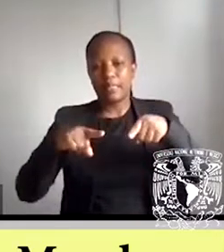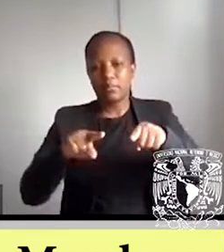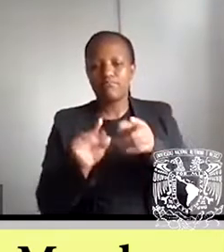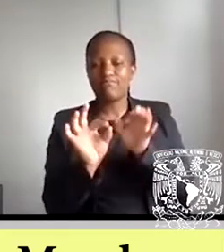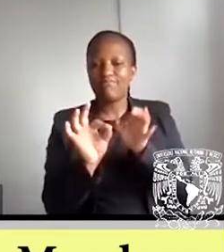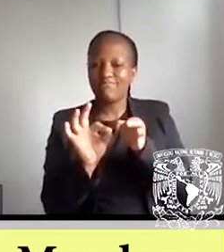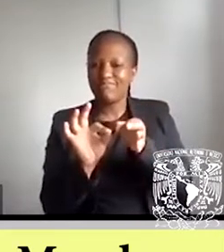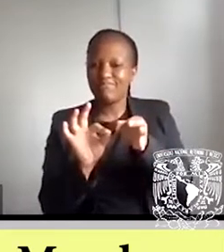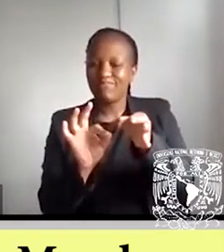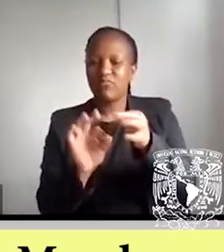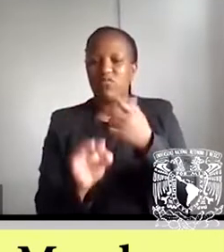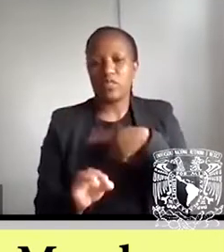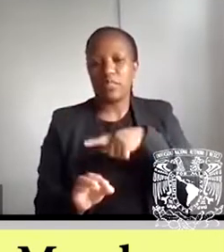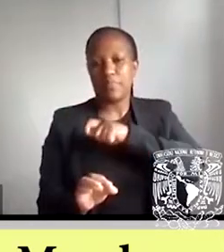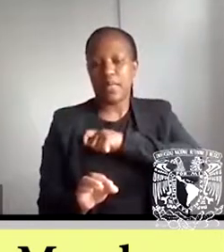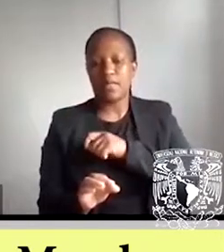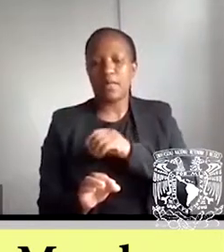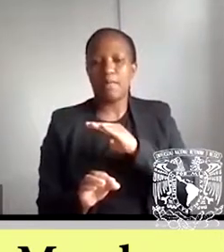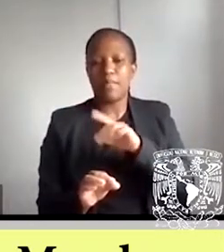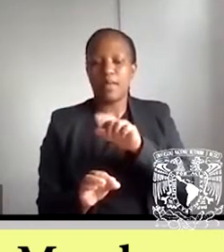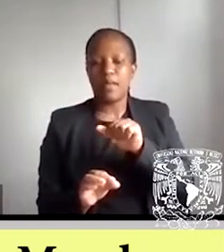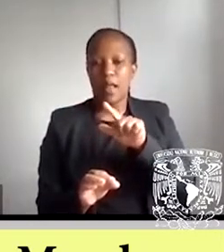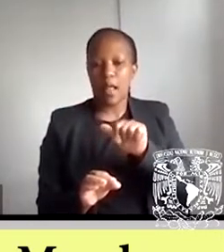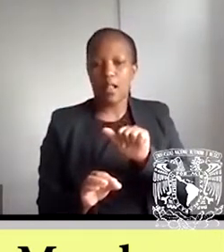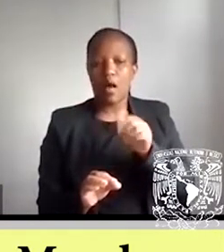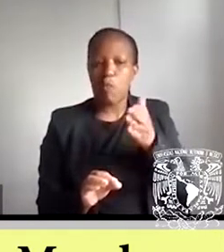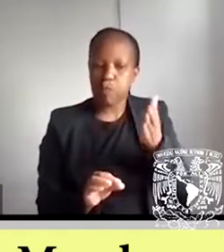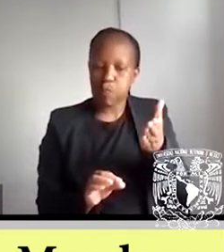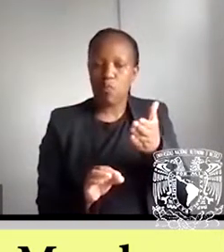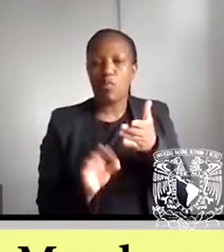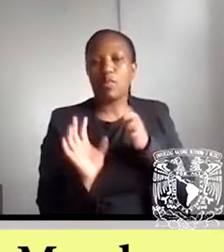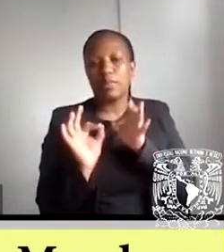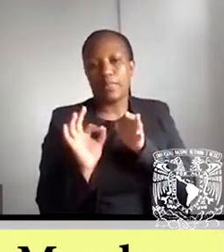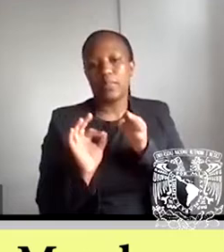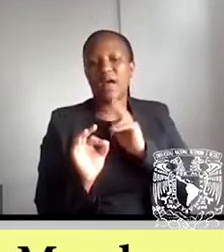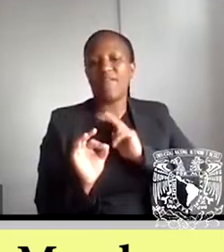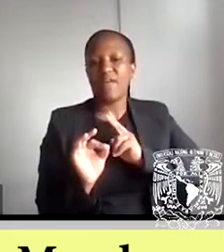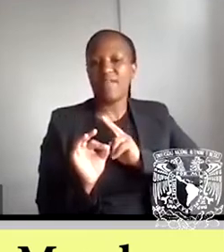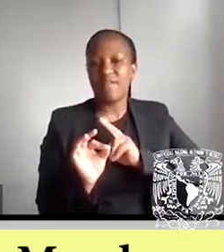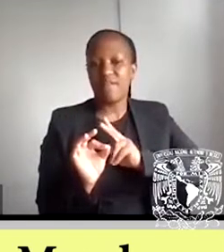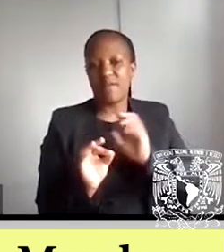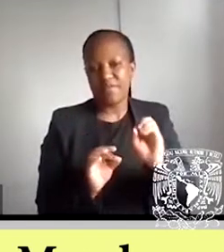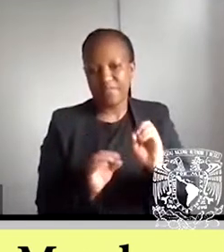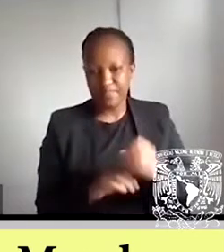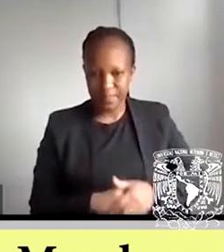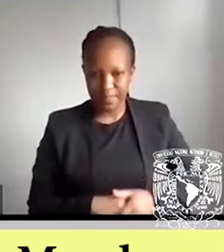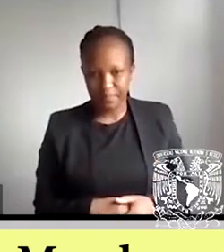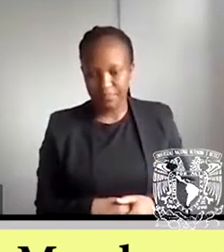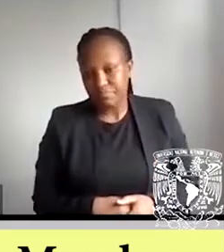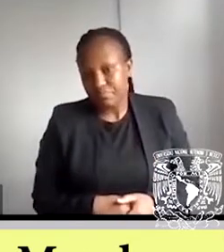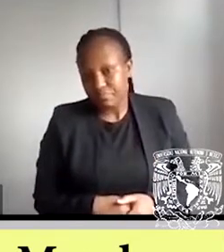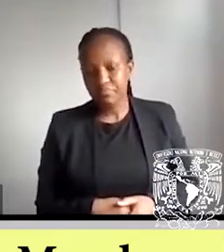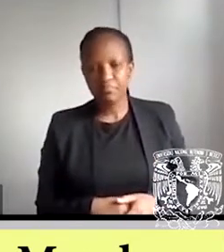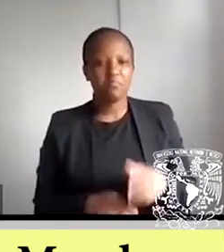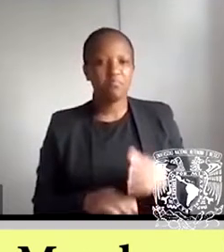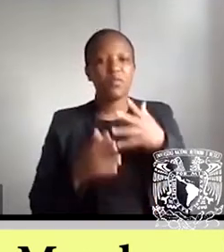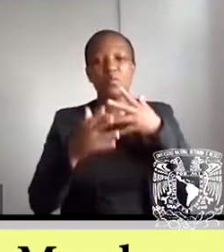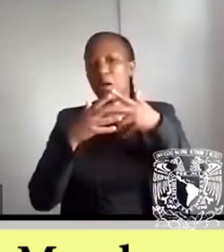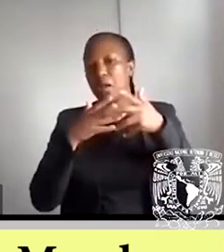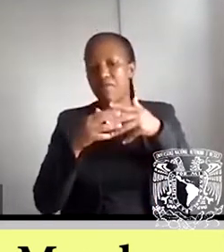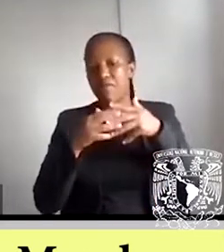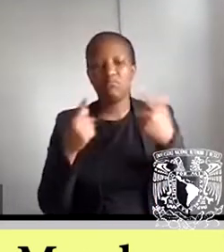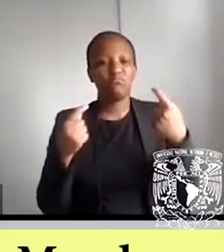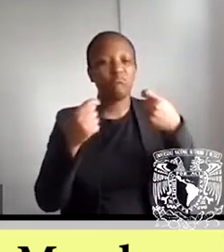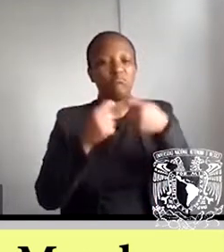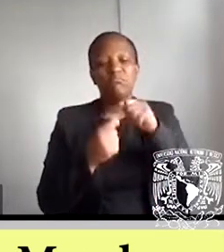Spanish. Thank you very much. And then if whatever your contribution is, you can participate in Spanish or in